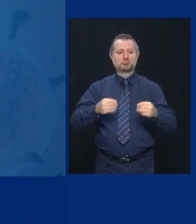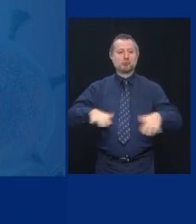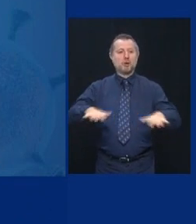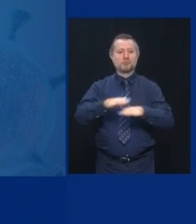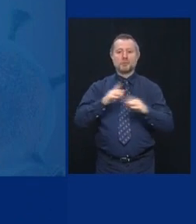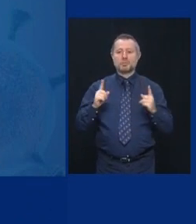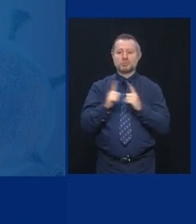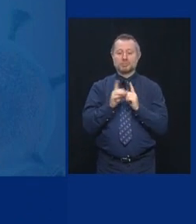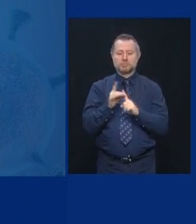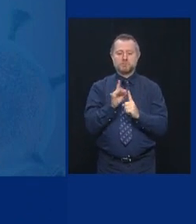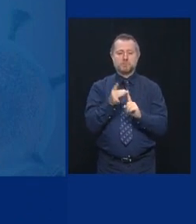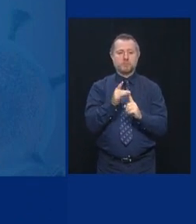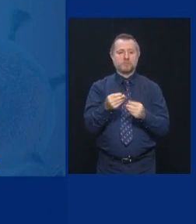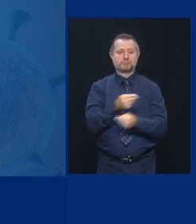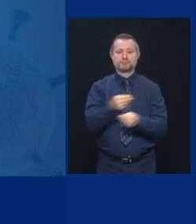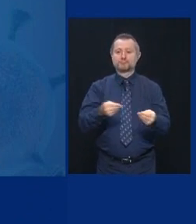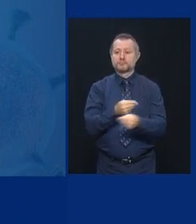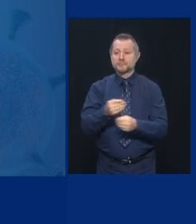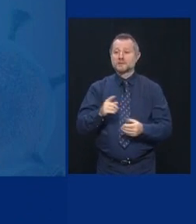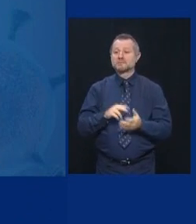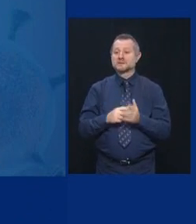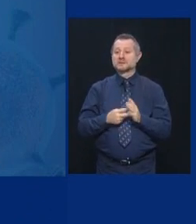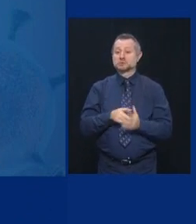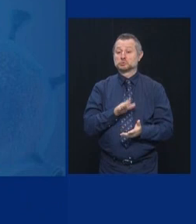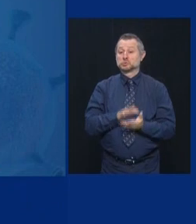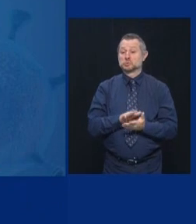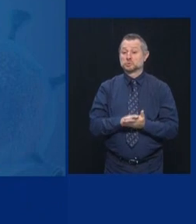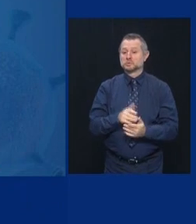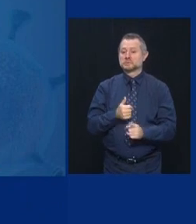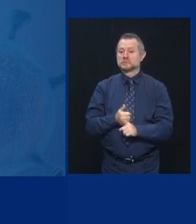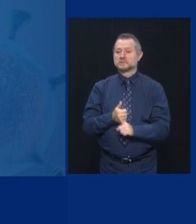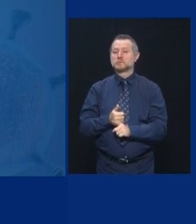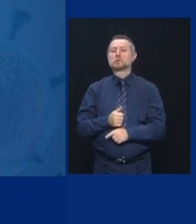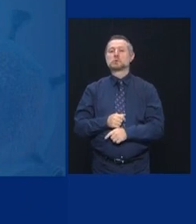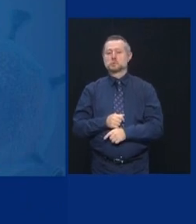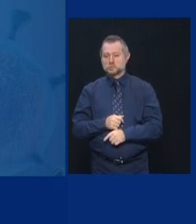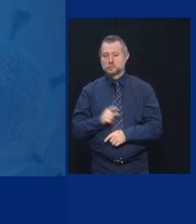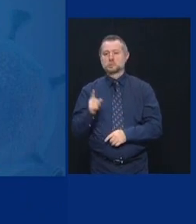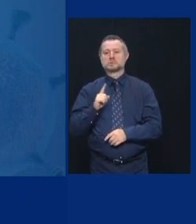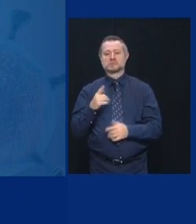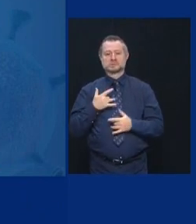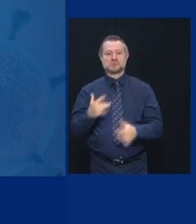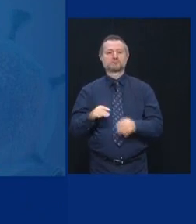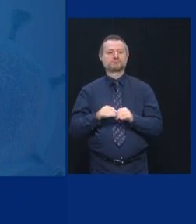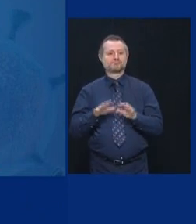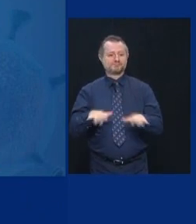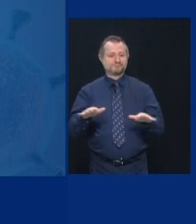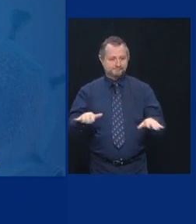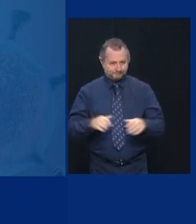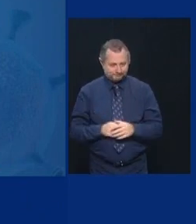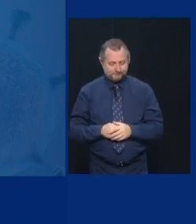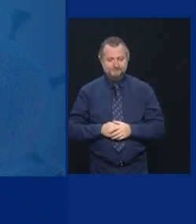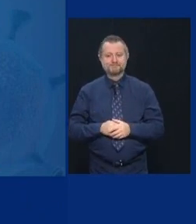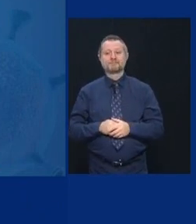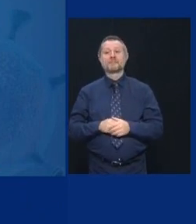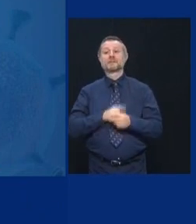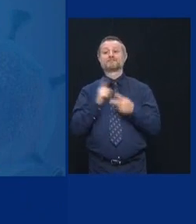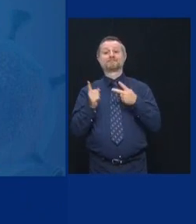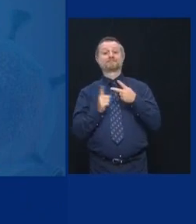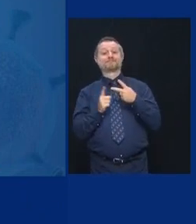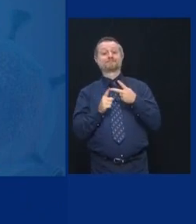Schools can be locations of transmissions. Religious gatherings,